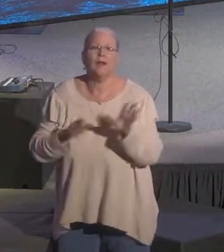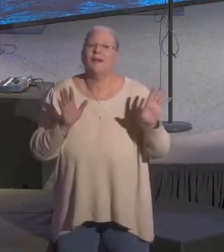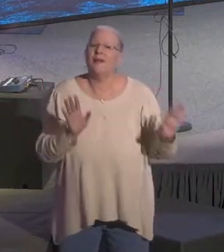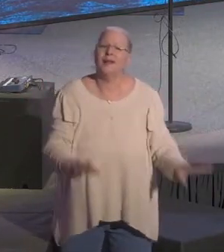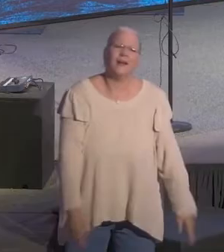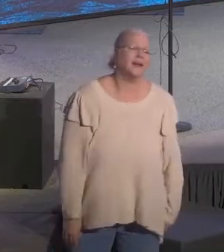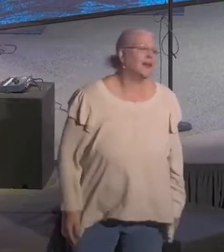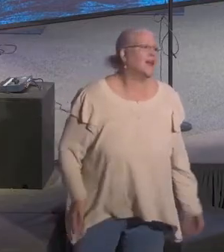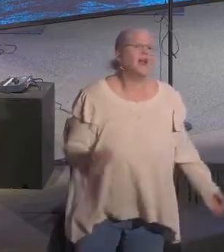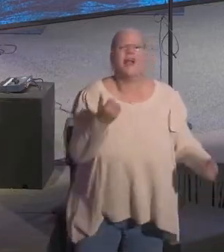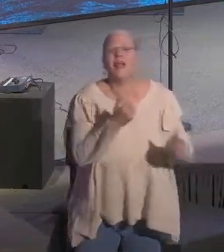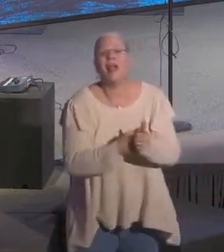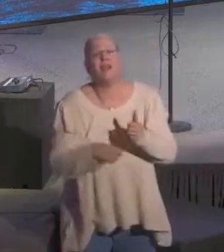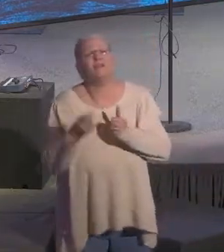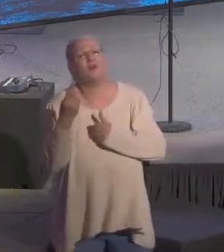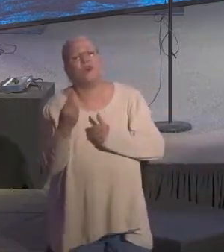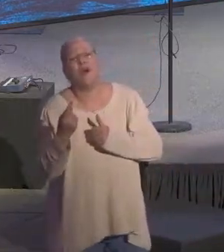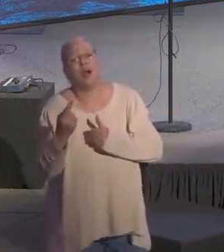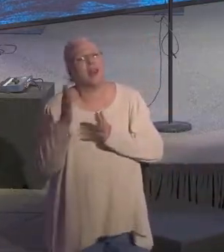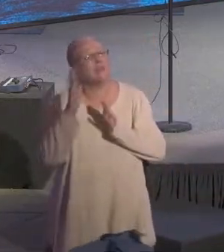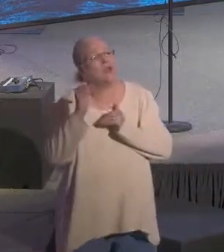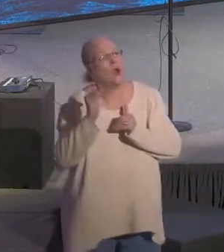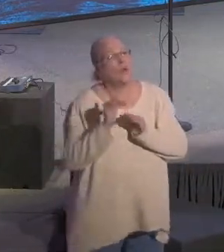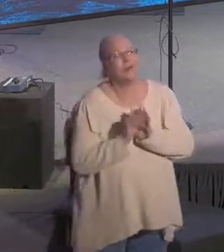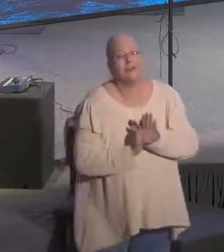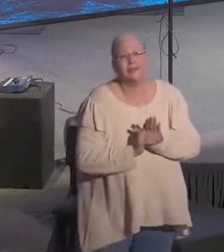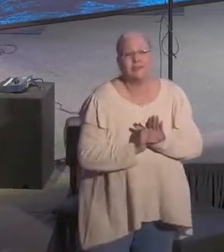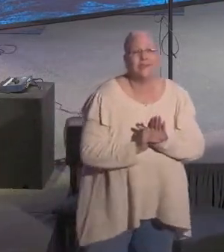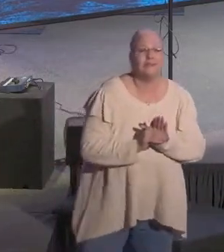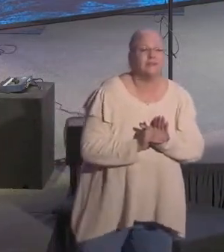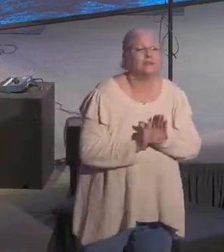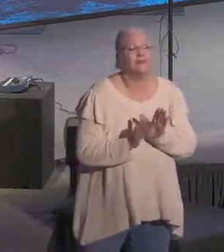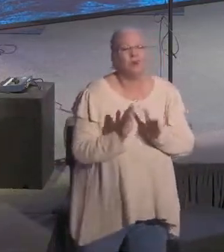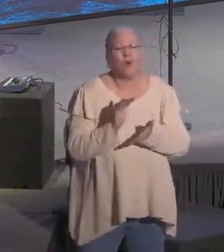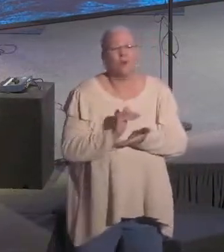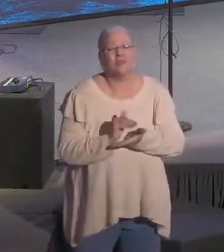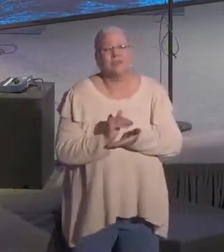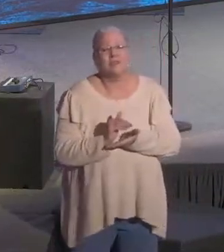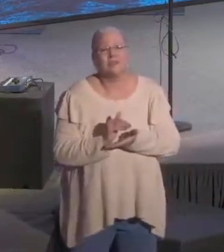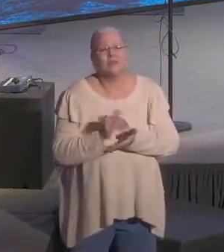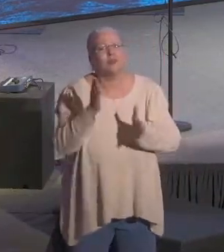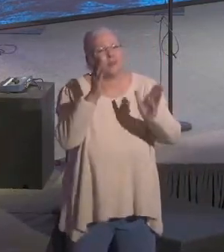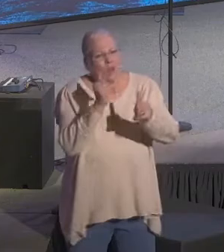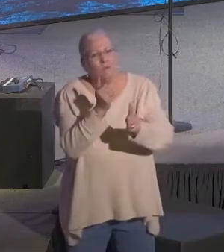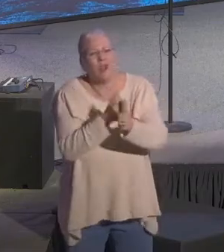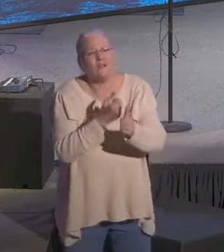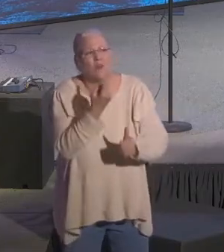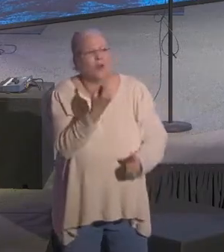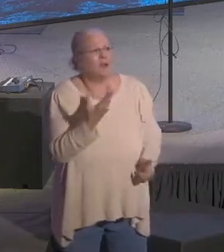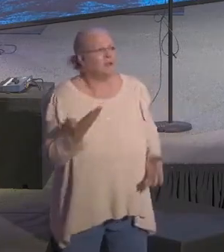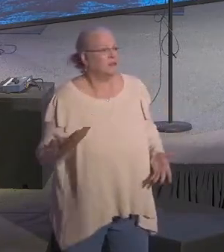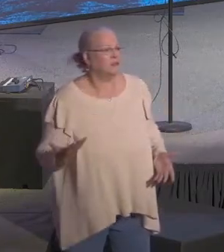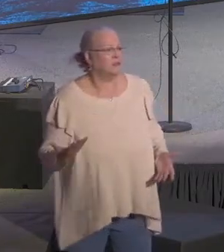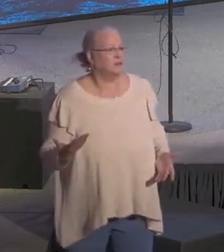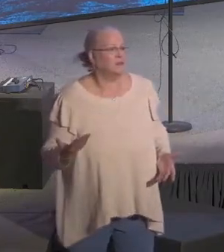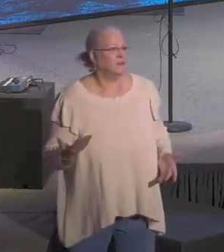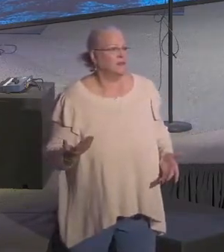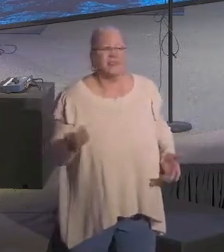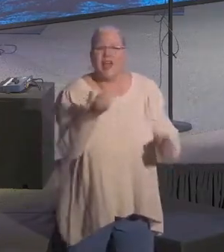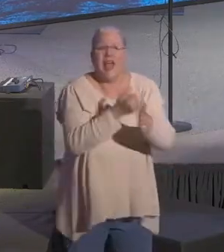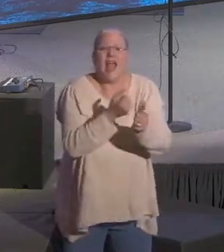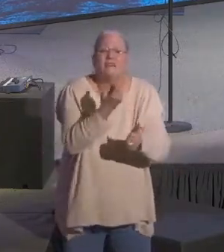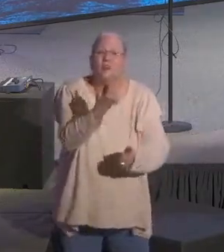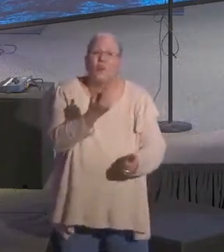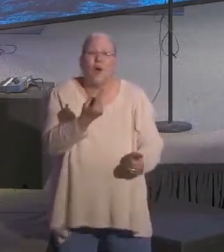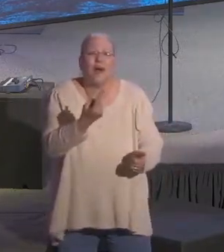But there is hope for every one of us. This gospel is for everyone. That's the great news today.